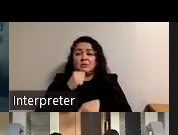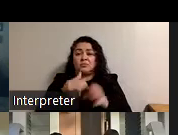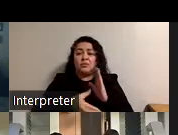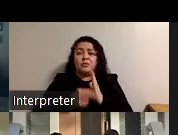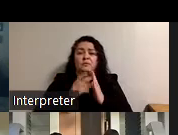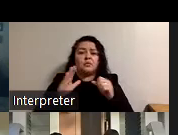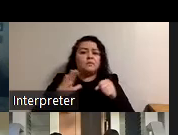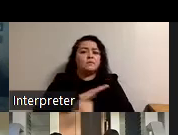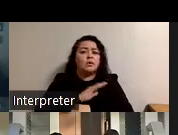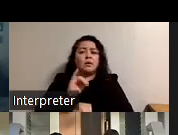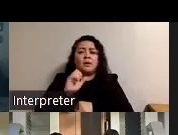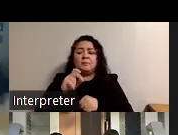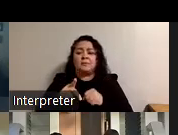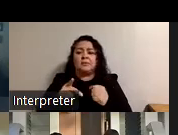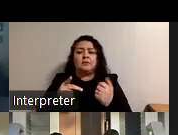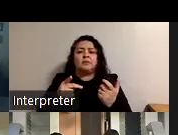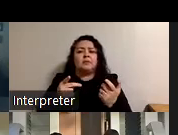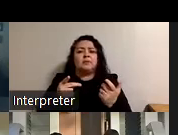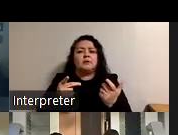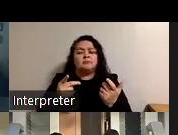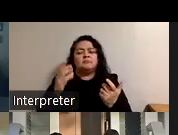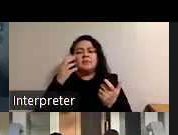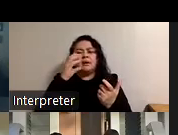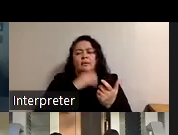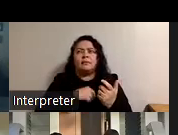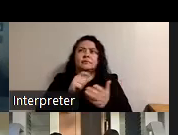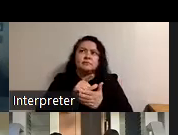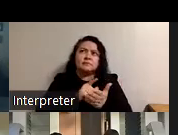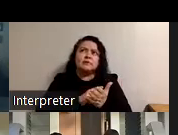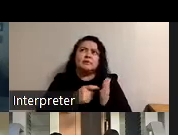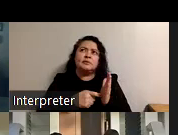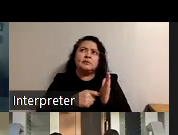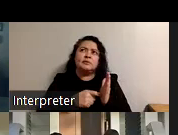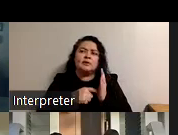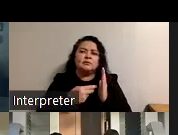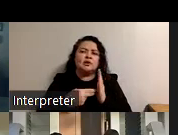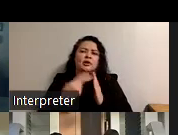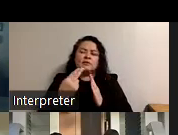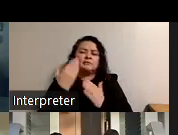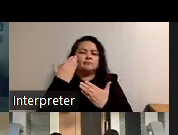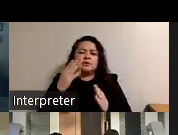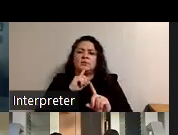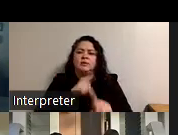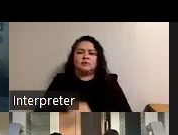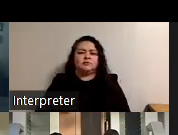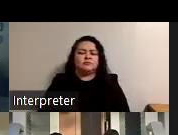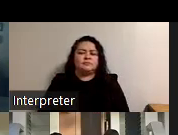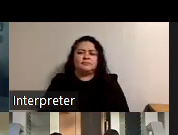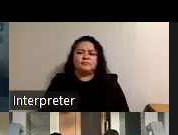the whole iep and you're not i i guess they are legally required i i'm gonna be honest i don't know the answer to that question